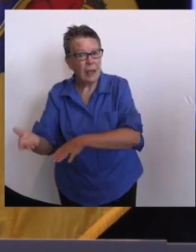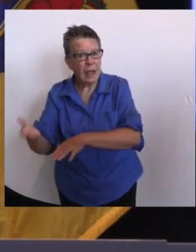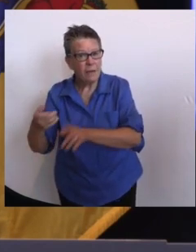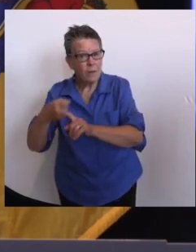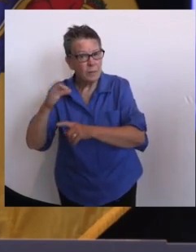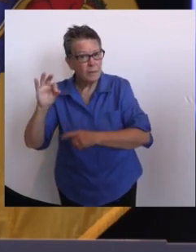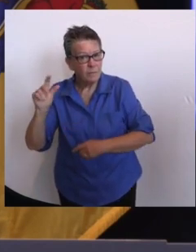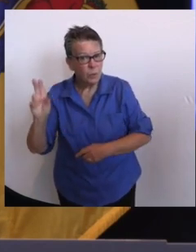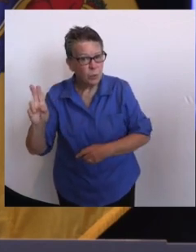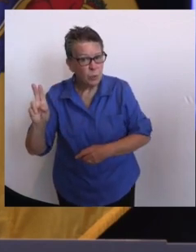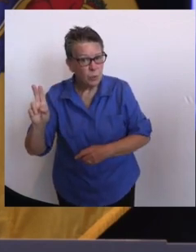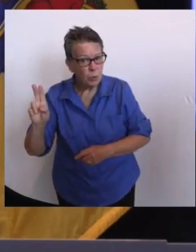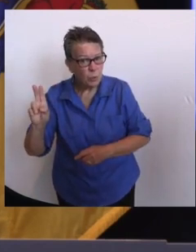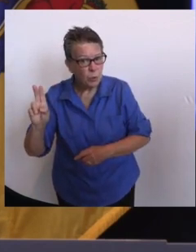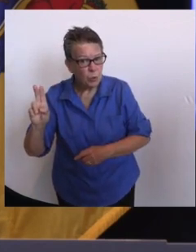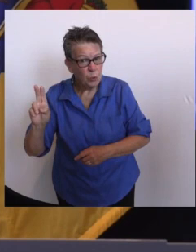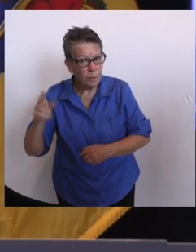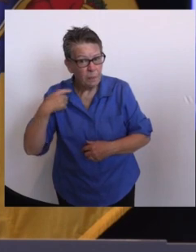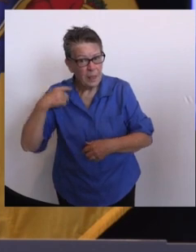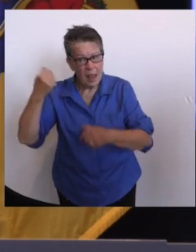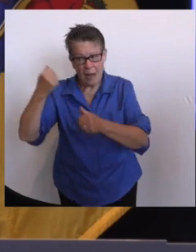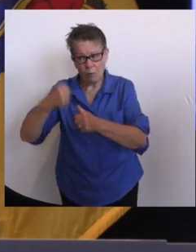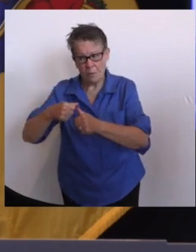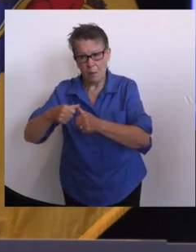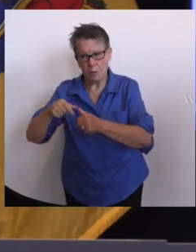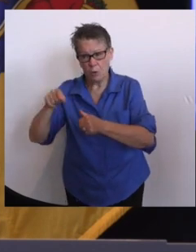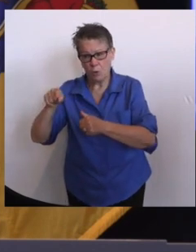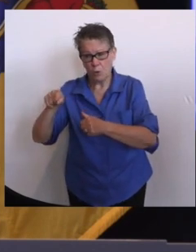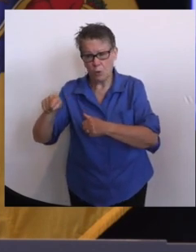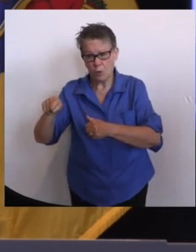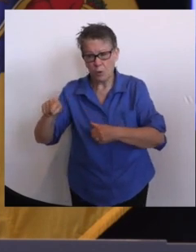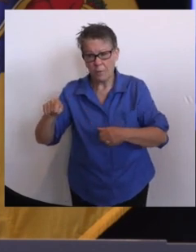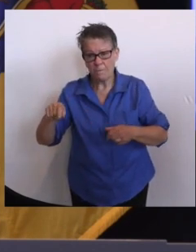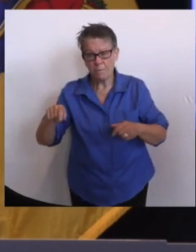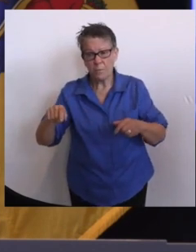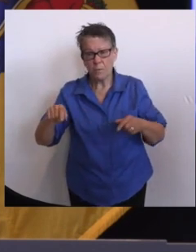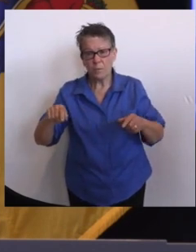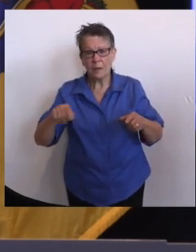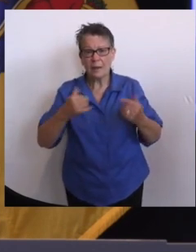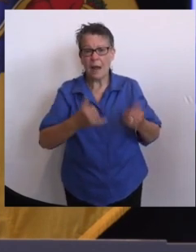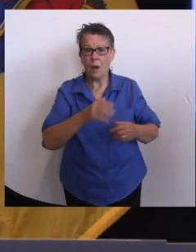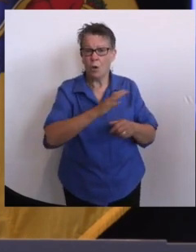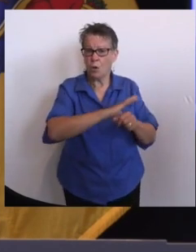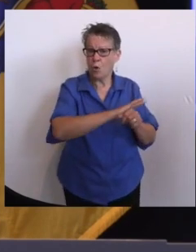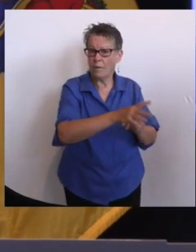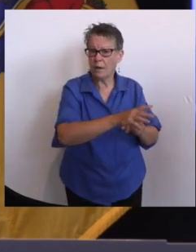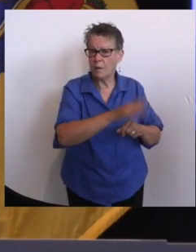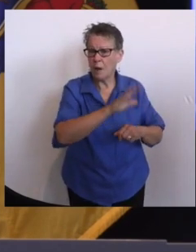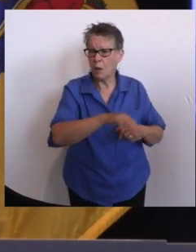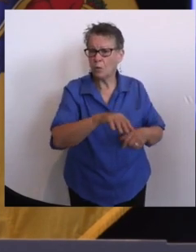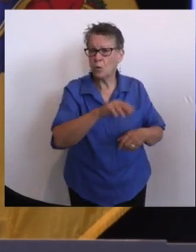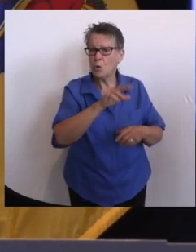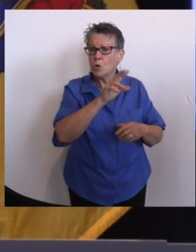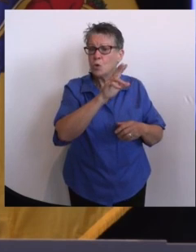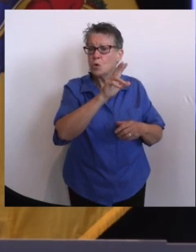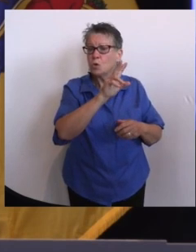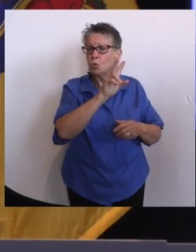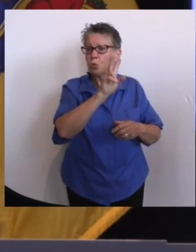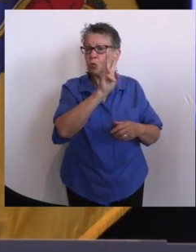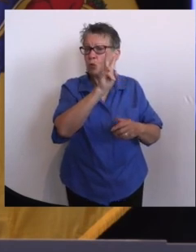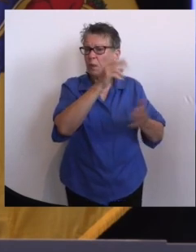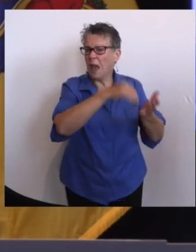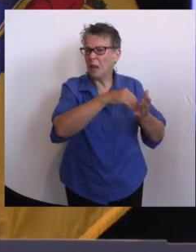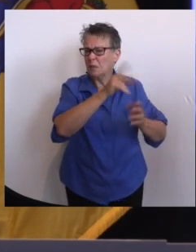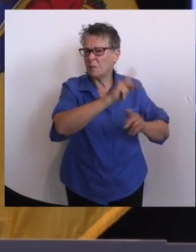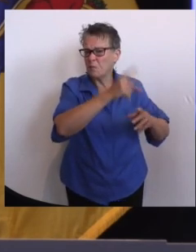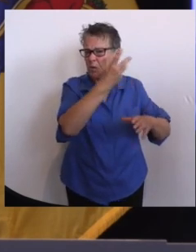running at about 2000 fatalities a year from COVID at that time. But I'll, come back to Ed in a second.